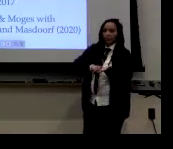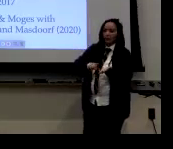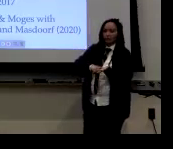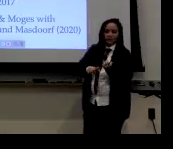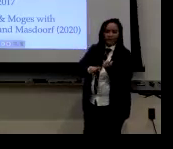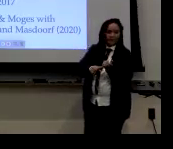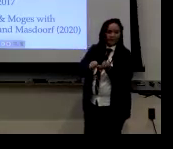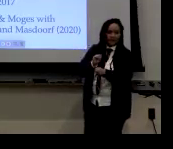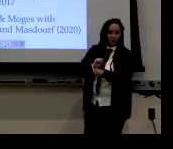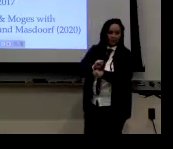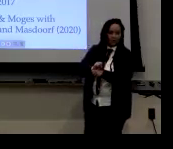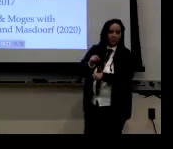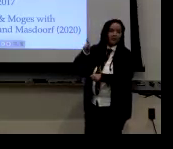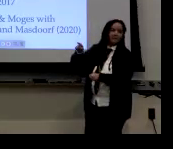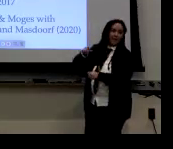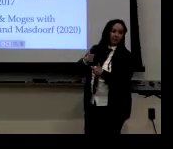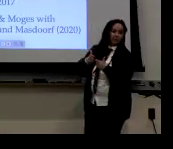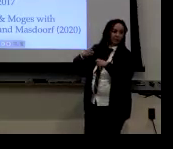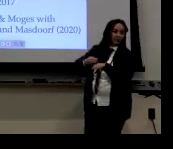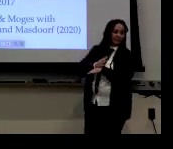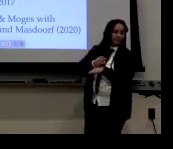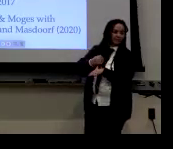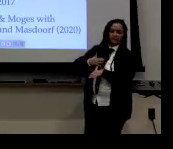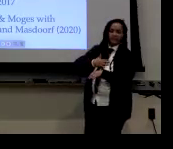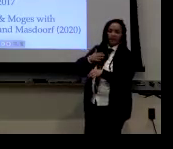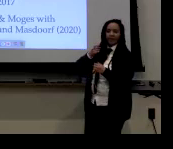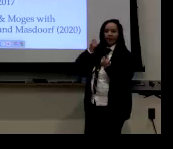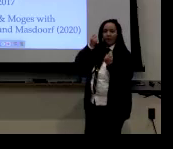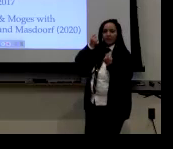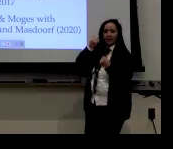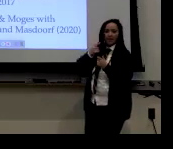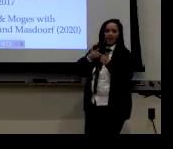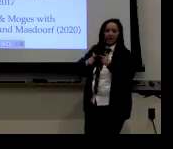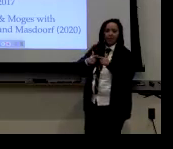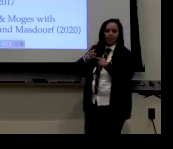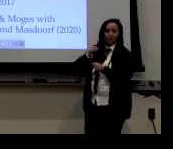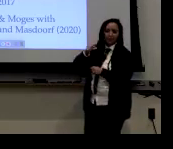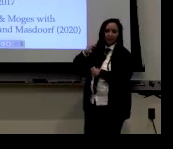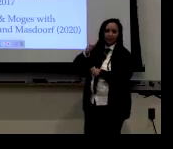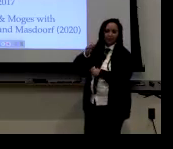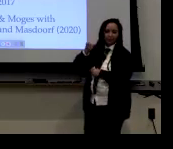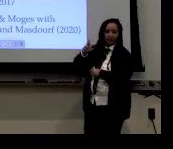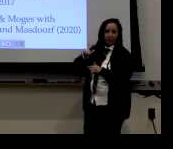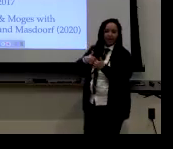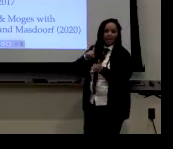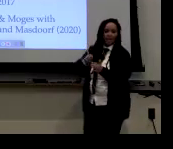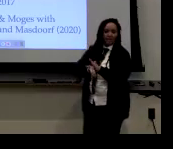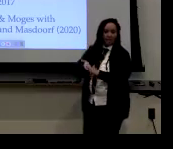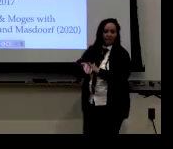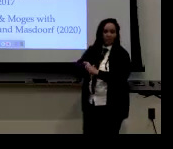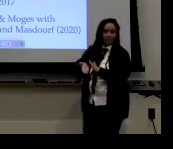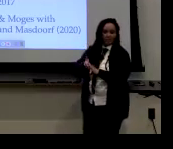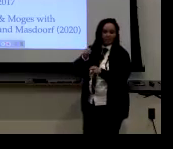was my first set of research that I did, which also influenced my understanding of linguistics